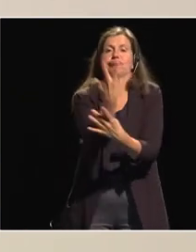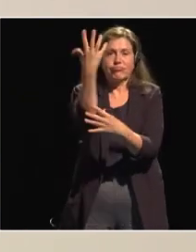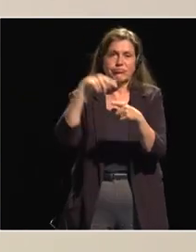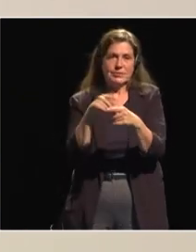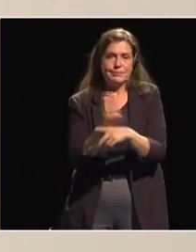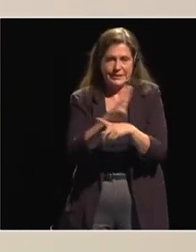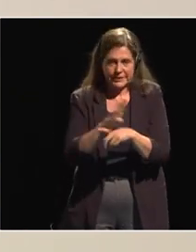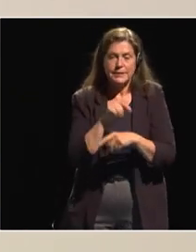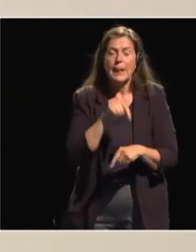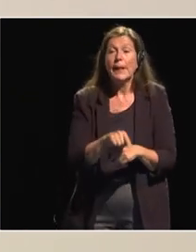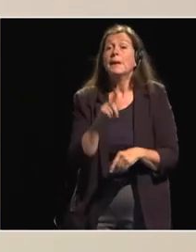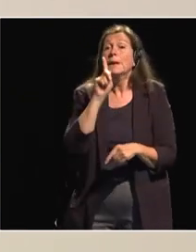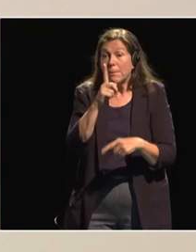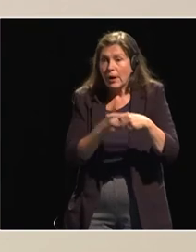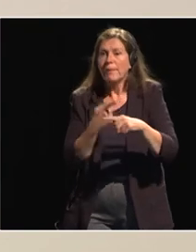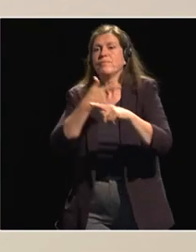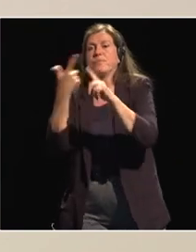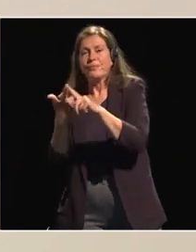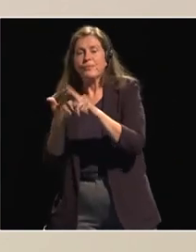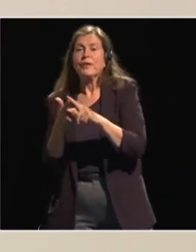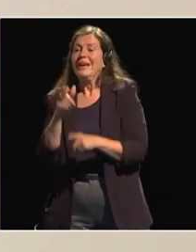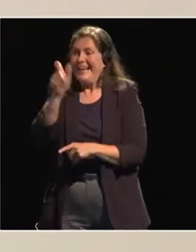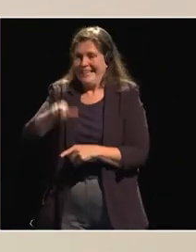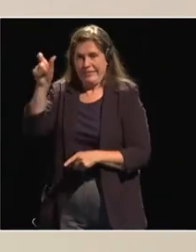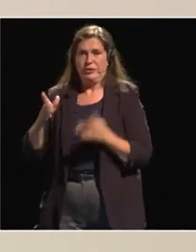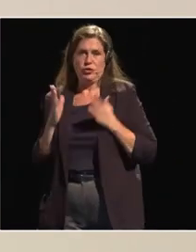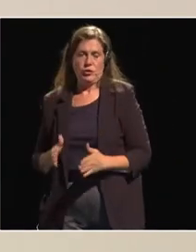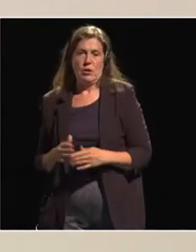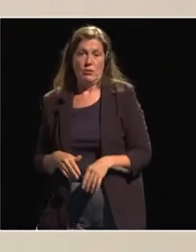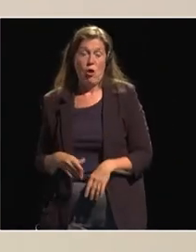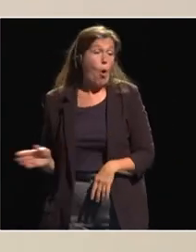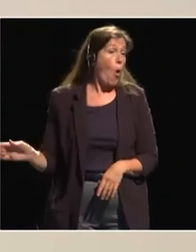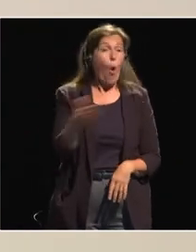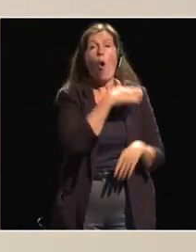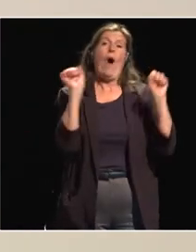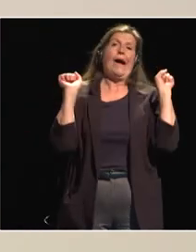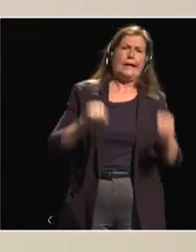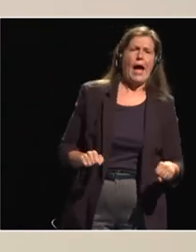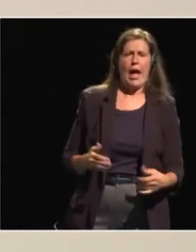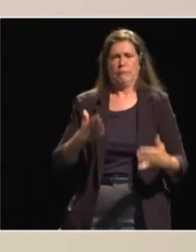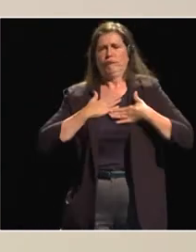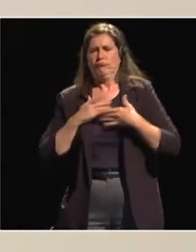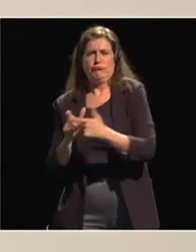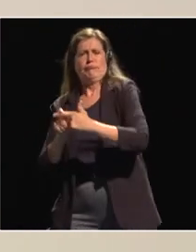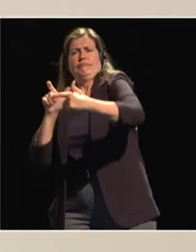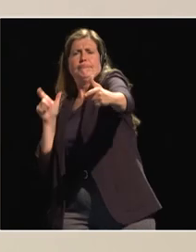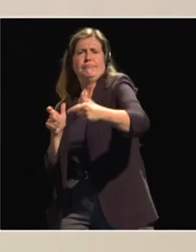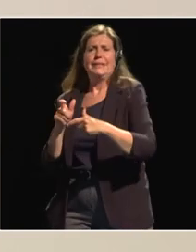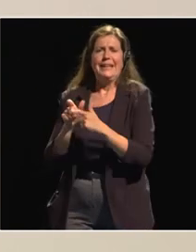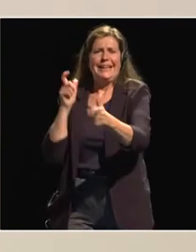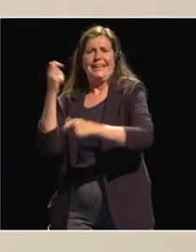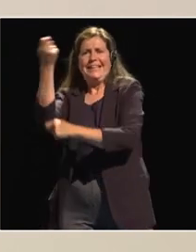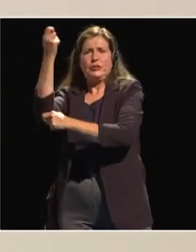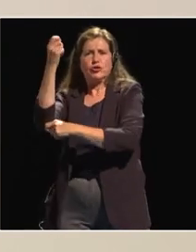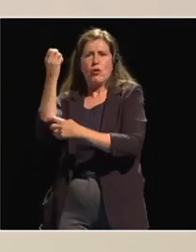also individuals of course and not everybody can be in an industrial park even though it's a big initiative that you need to have rightly